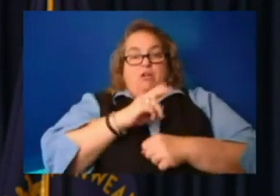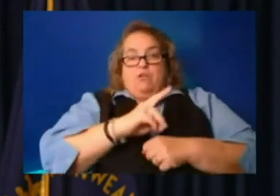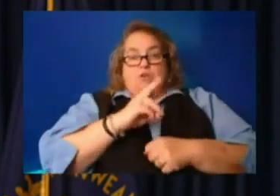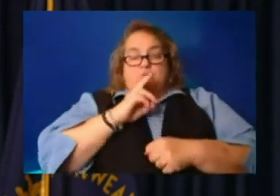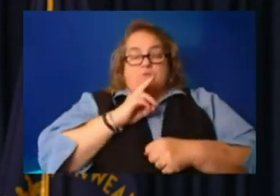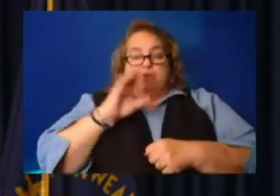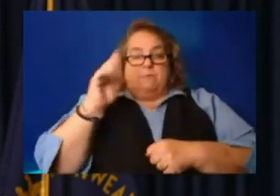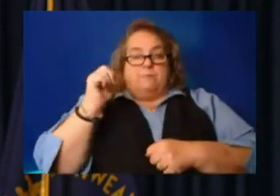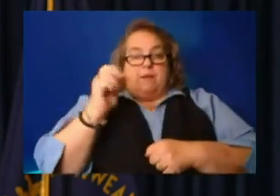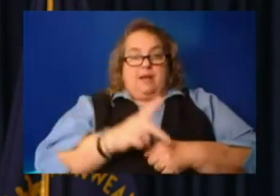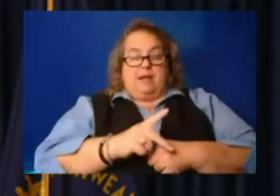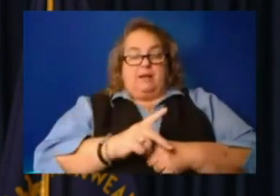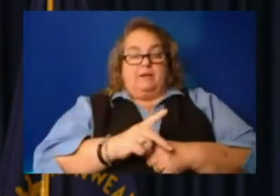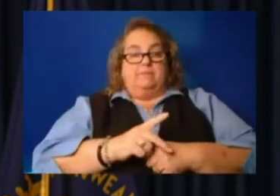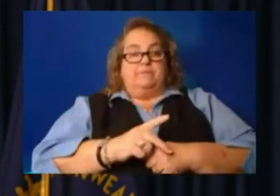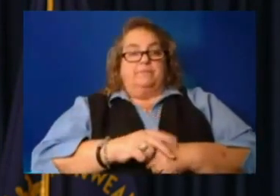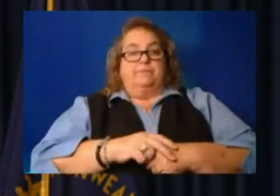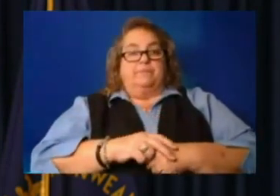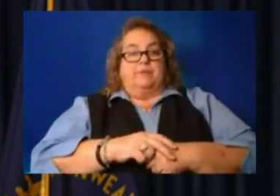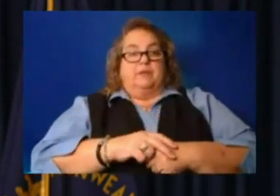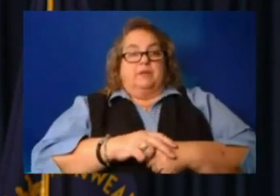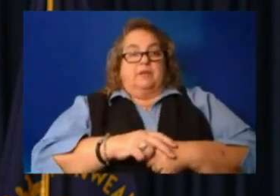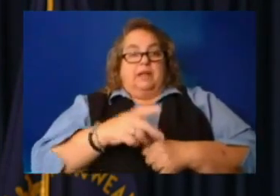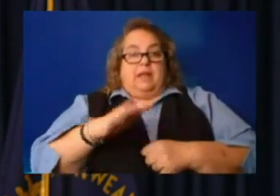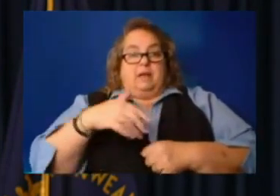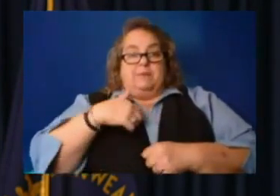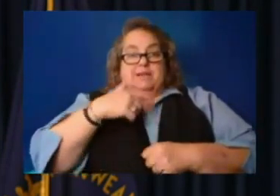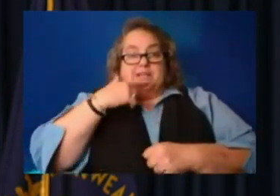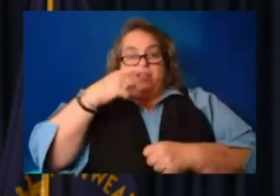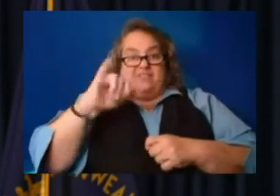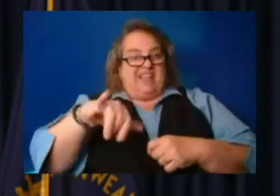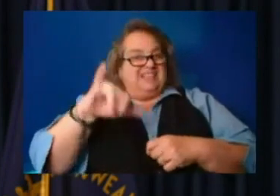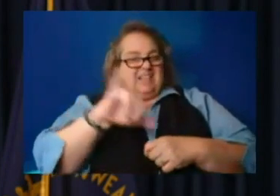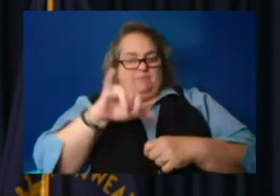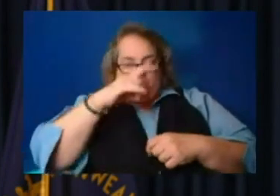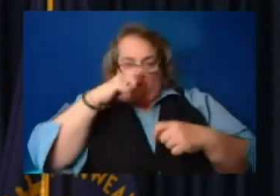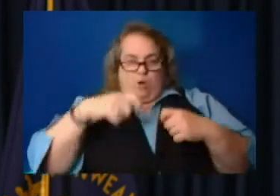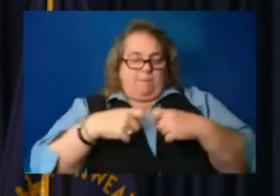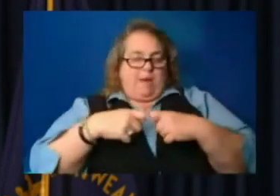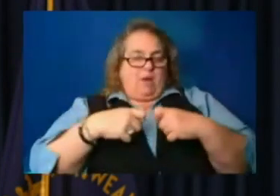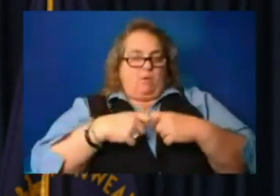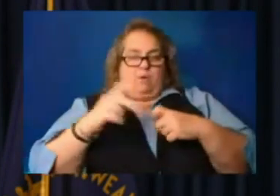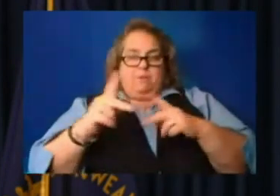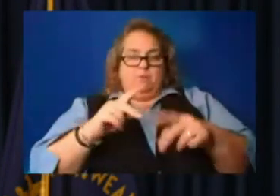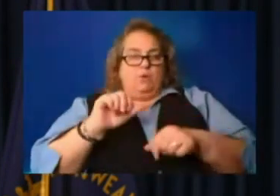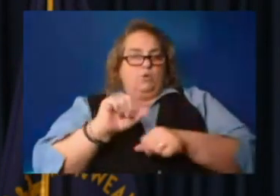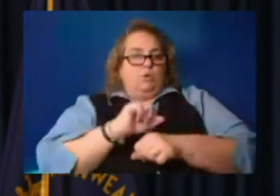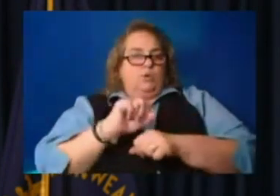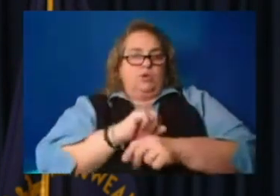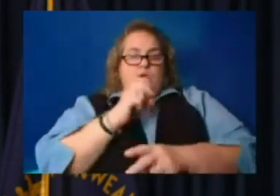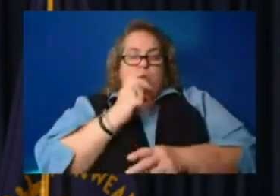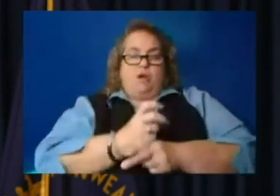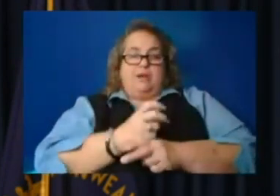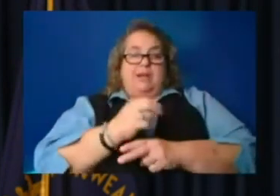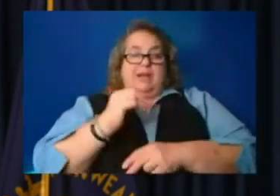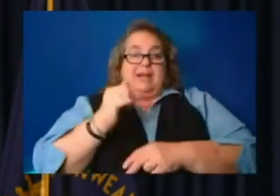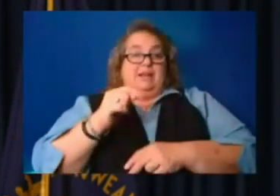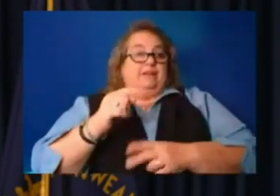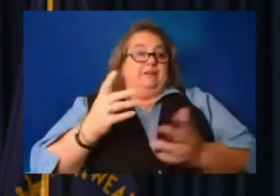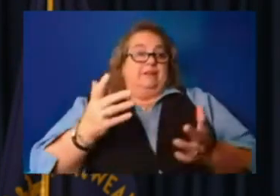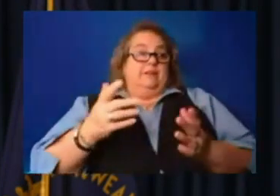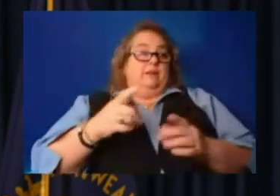incredible. And let me say that for power to people are working incredibly hard. It ranges from, uh,